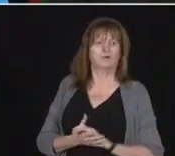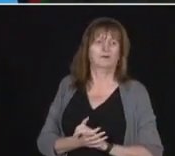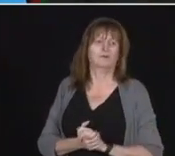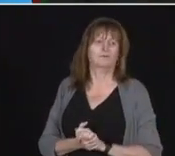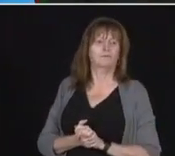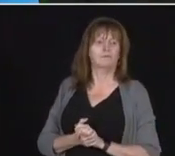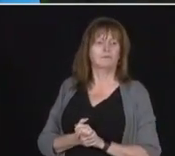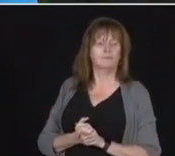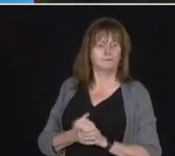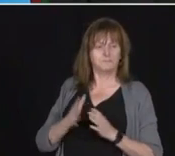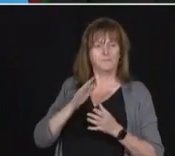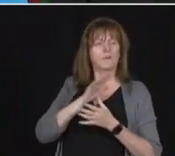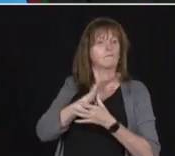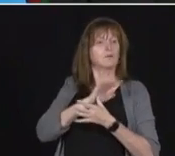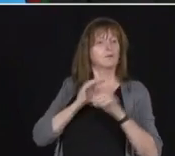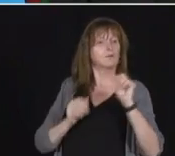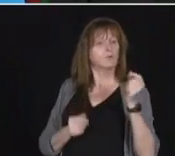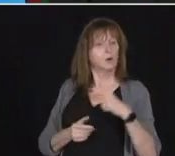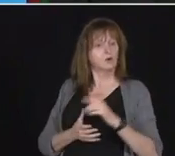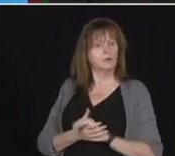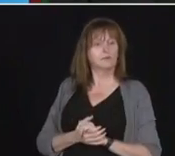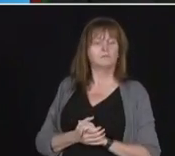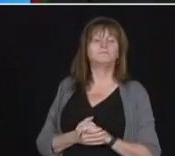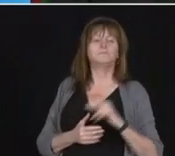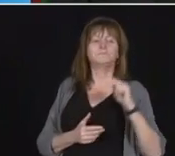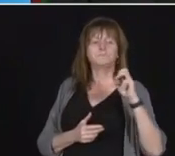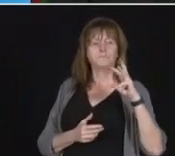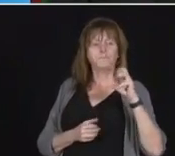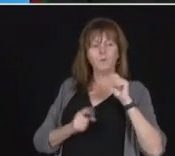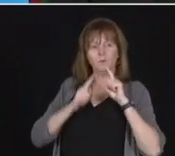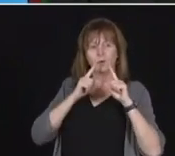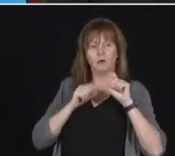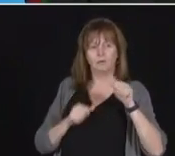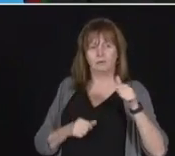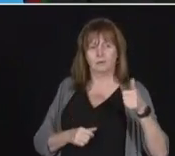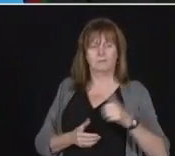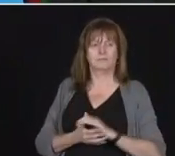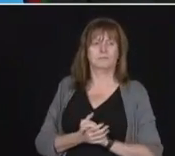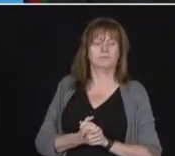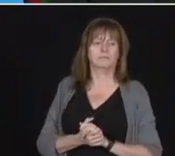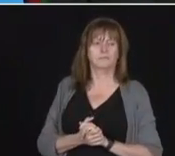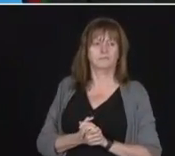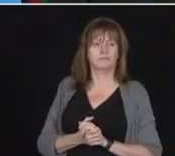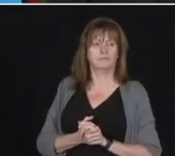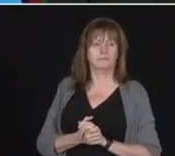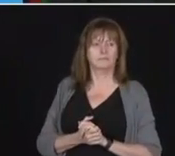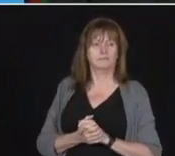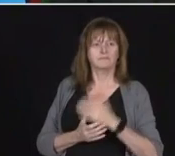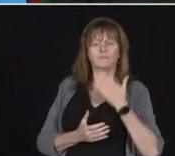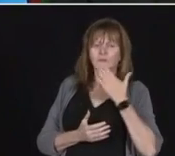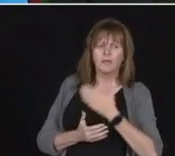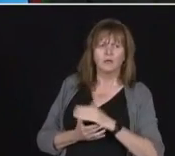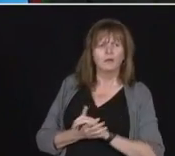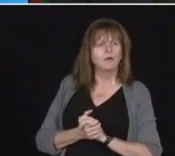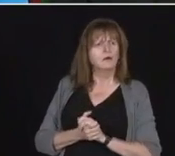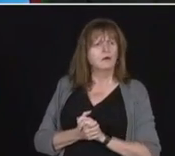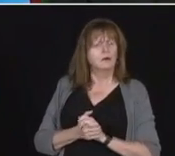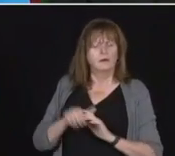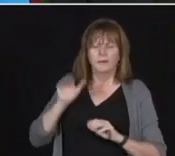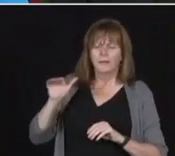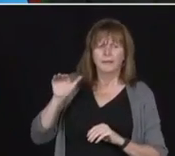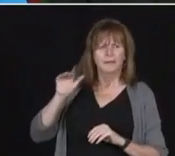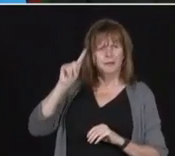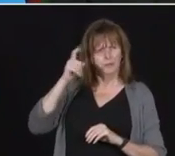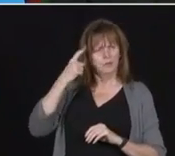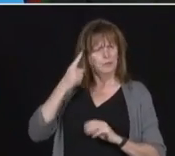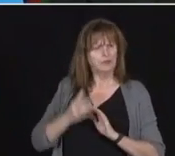comes from Lucas Meyer from Newstalk 1010. Please go ahead. Hi, thanks for taking our questions once again. Premier, I'm just wondering if you're going to